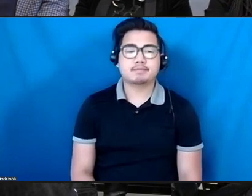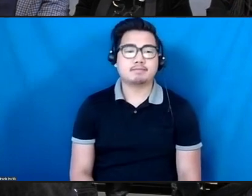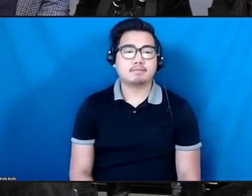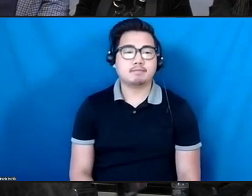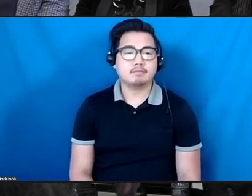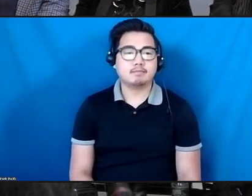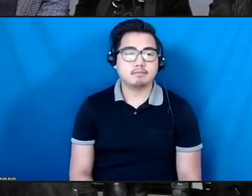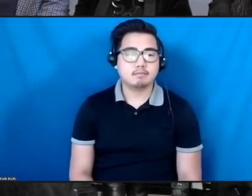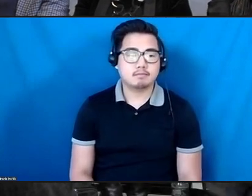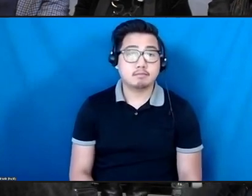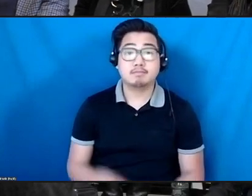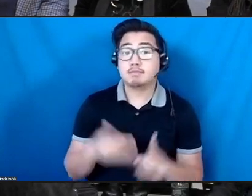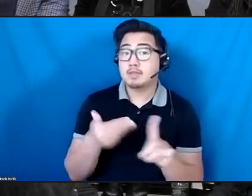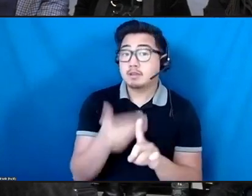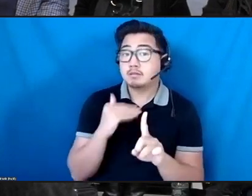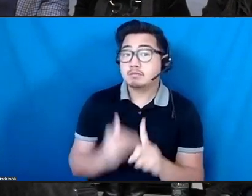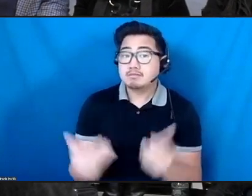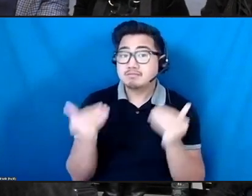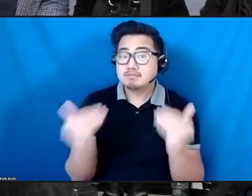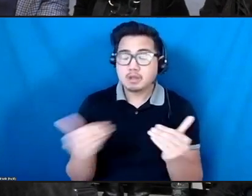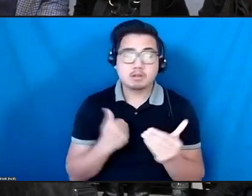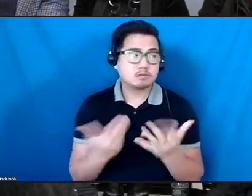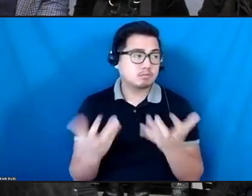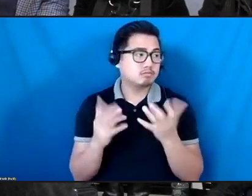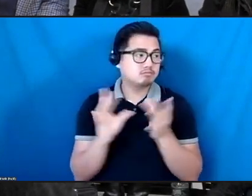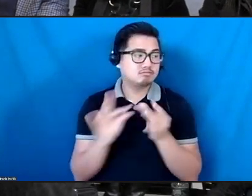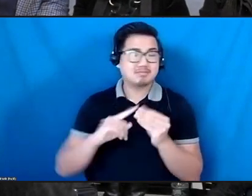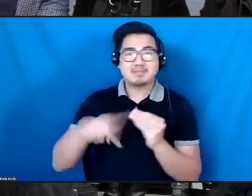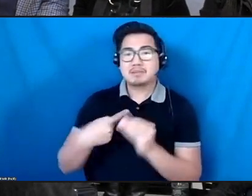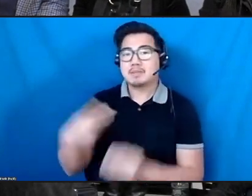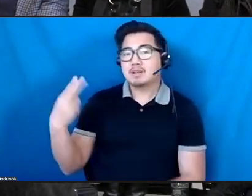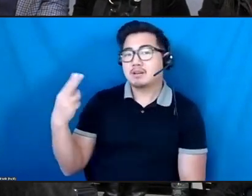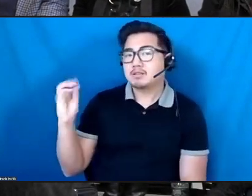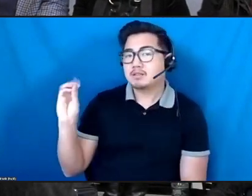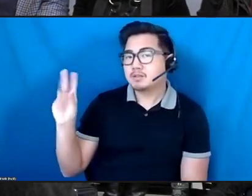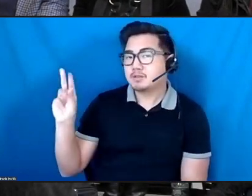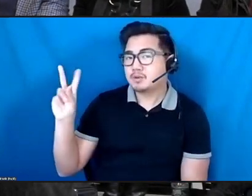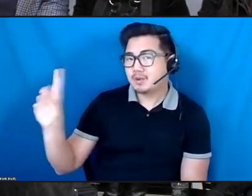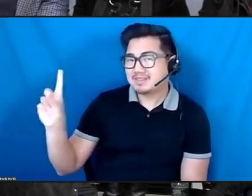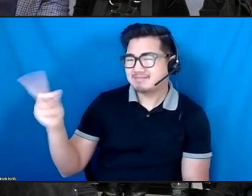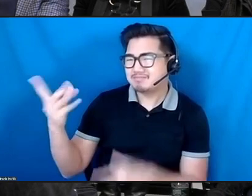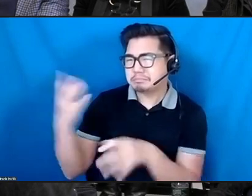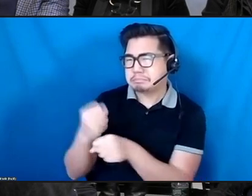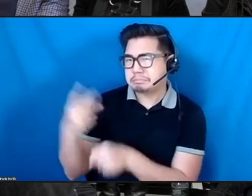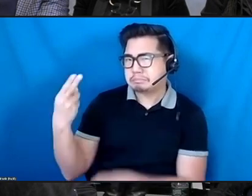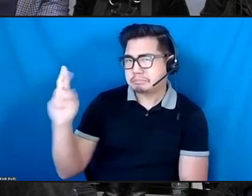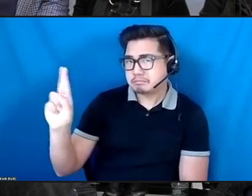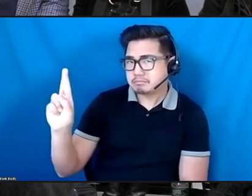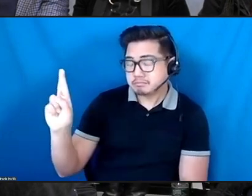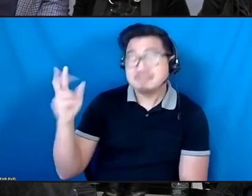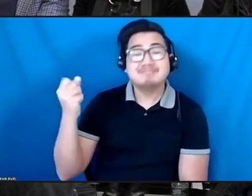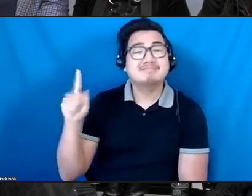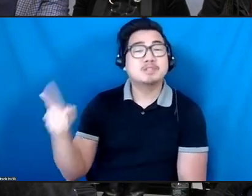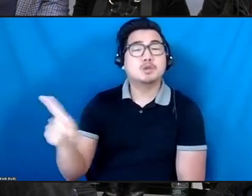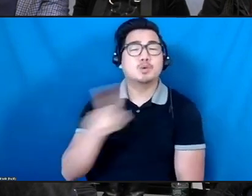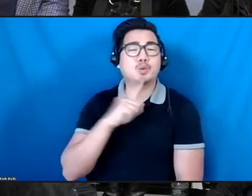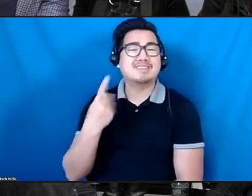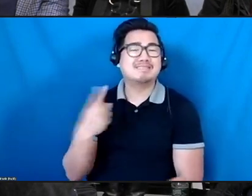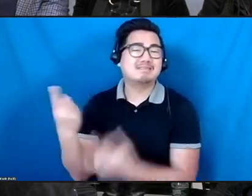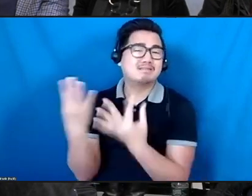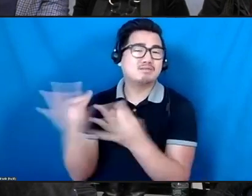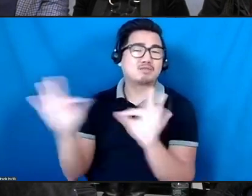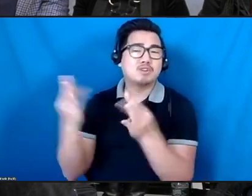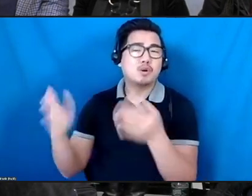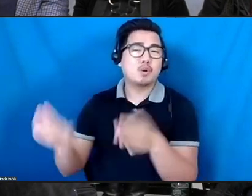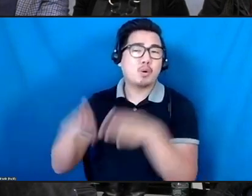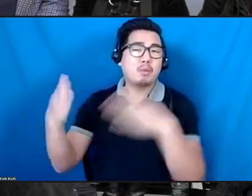Before we continue, I want to say a few words about HowlRound for those who may be unfamiliar. So, HowlRound is a free and open platform for theater makers